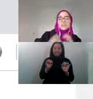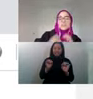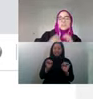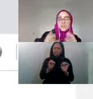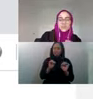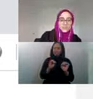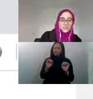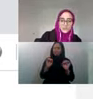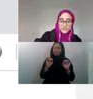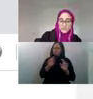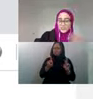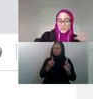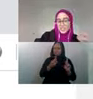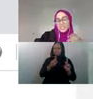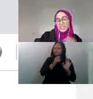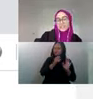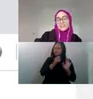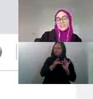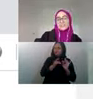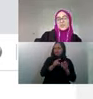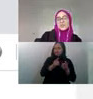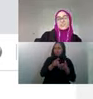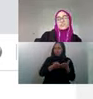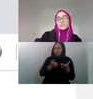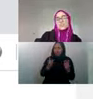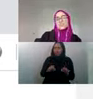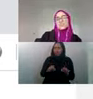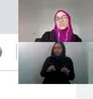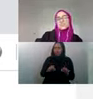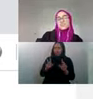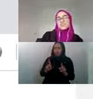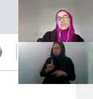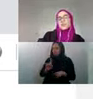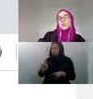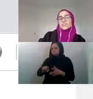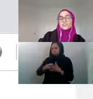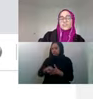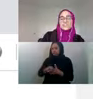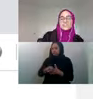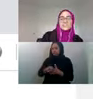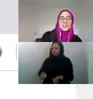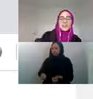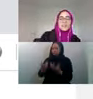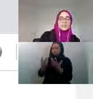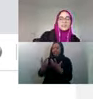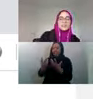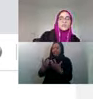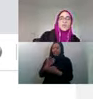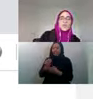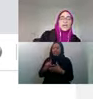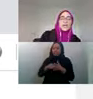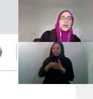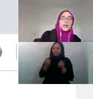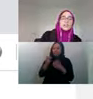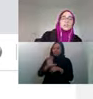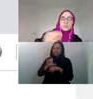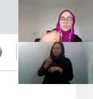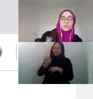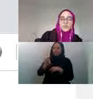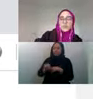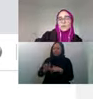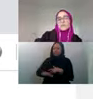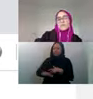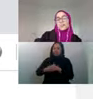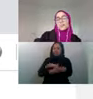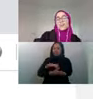There's a lot of arson or string cases of arson within the within churches in the south. And so a community